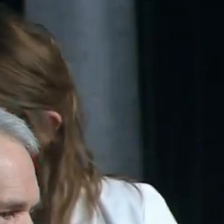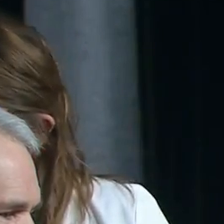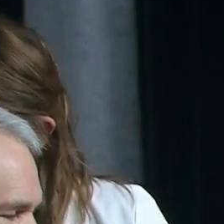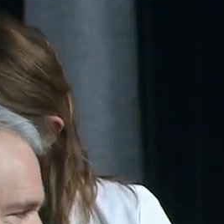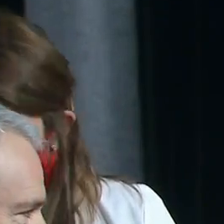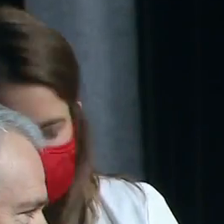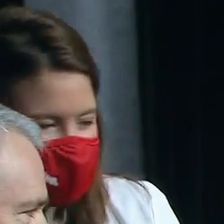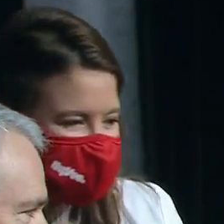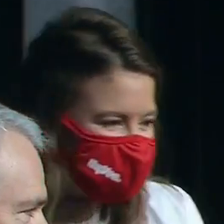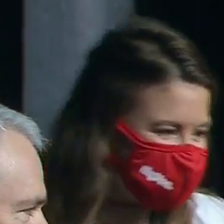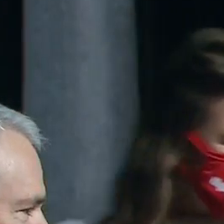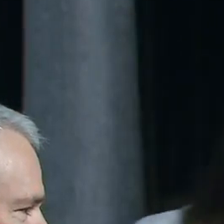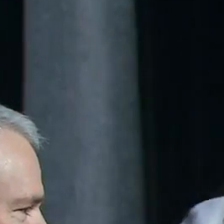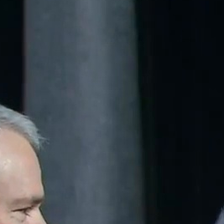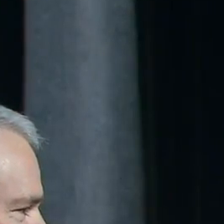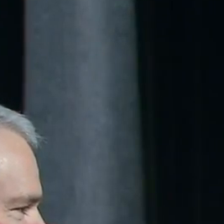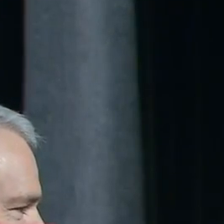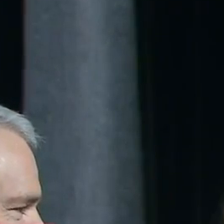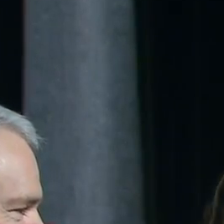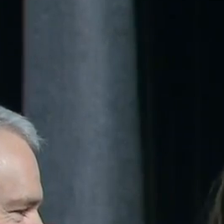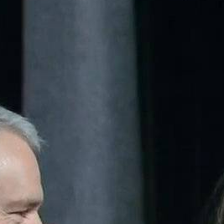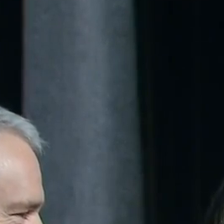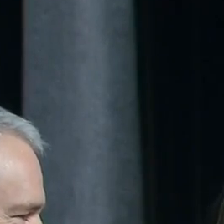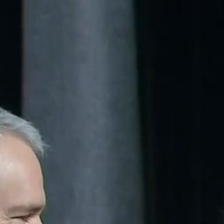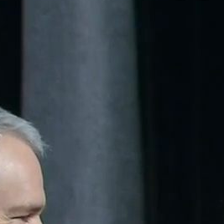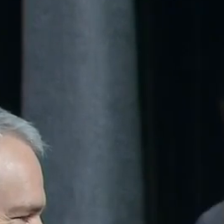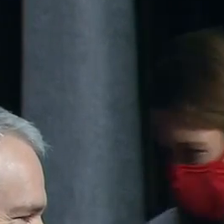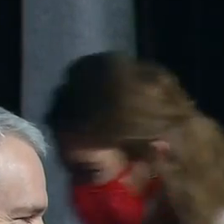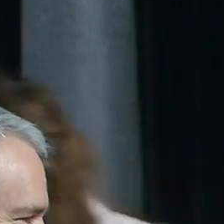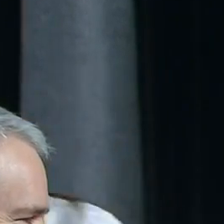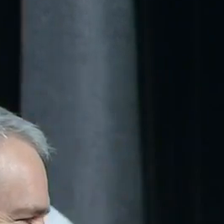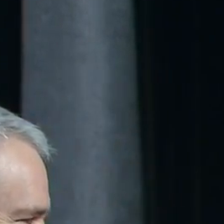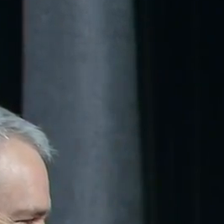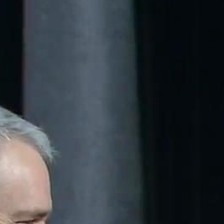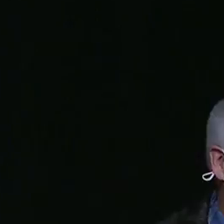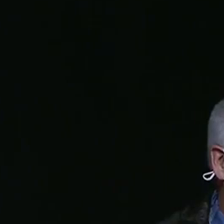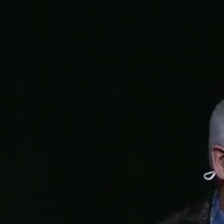Is she done? She's done. Wow. Okay.